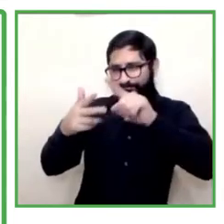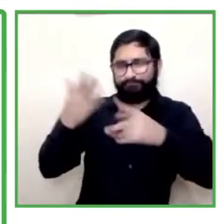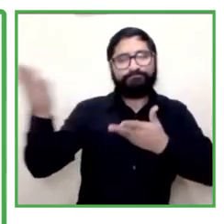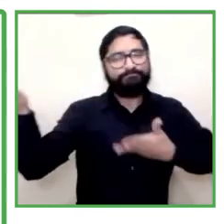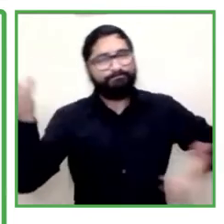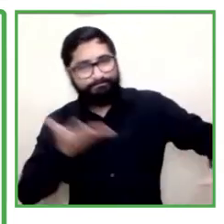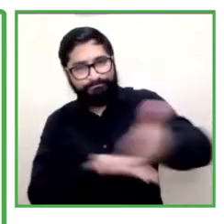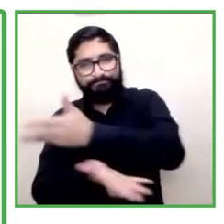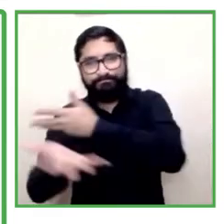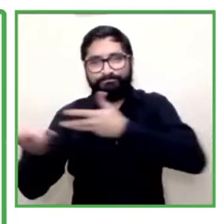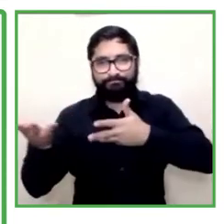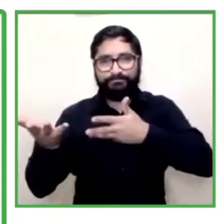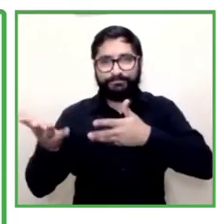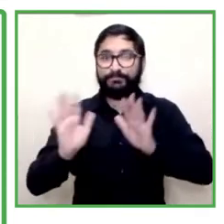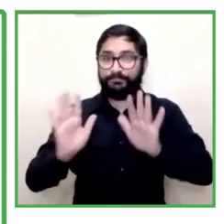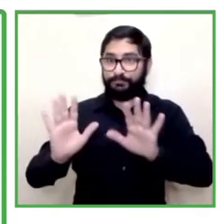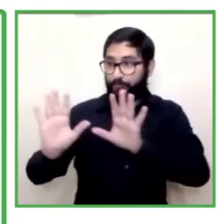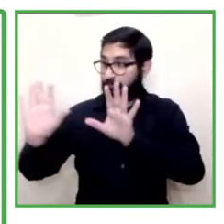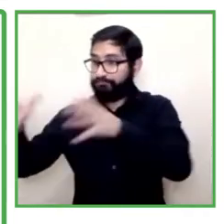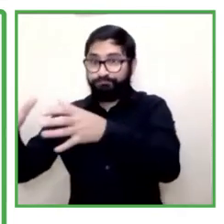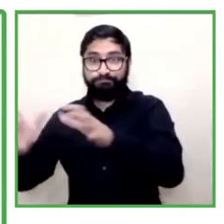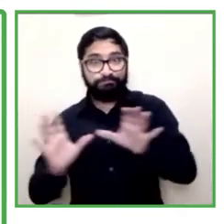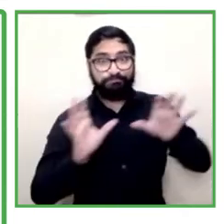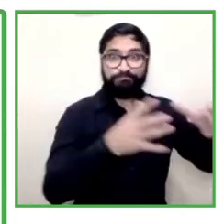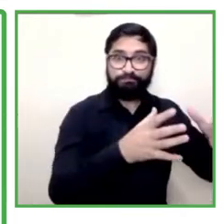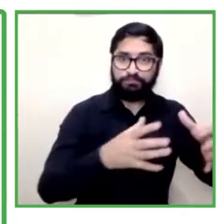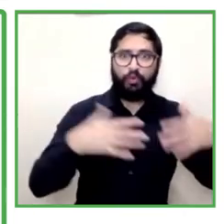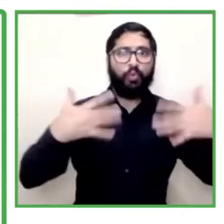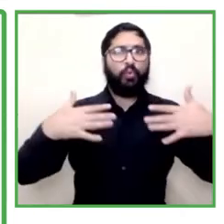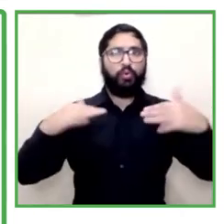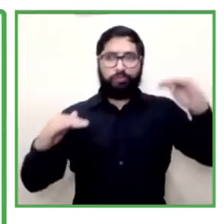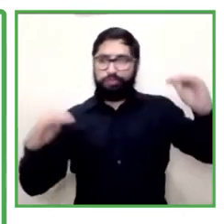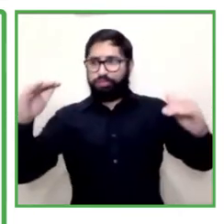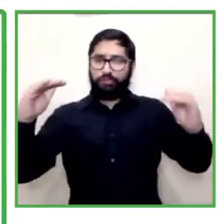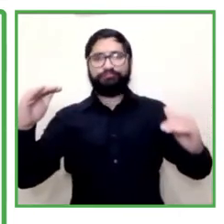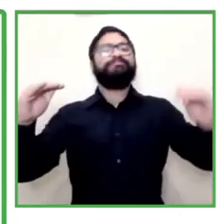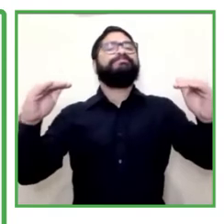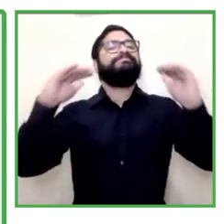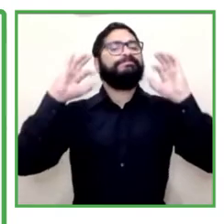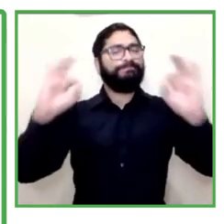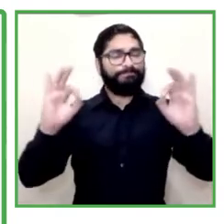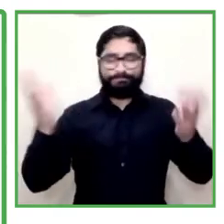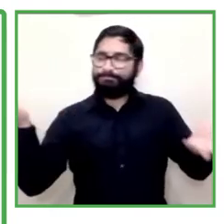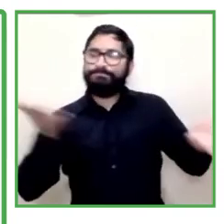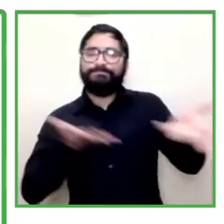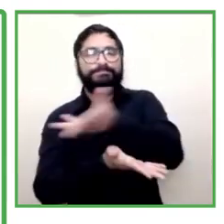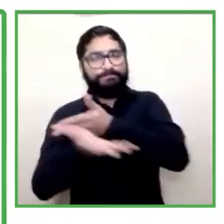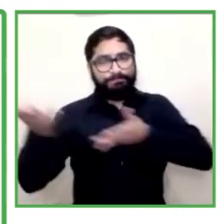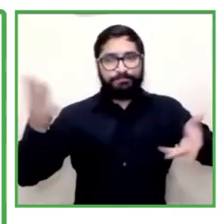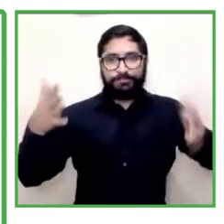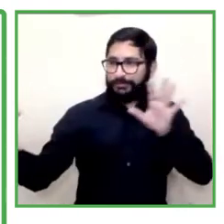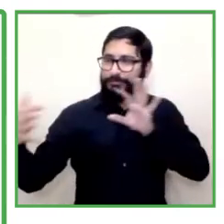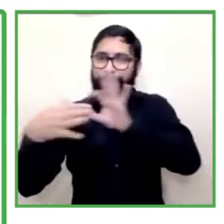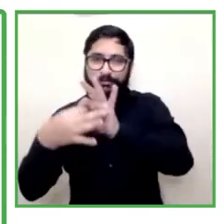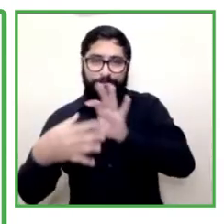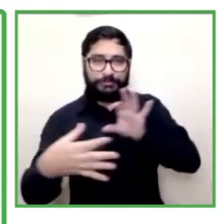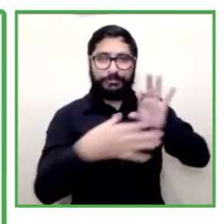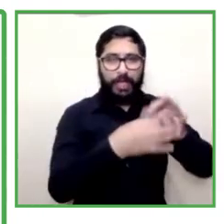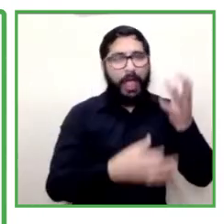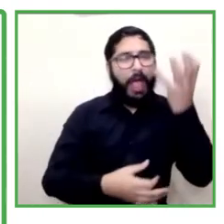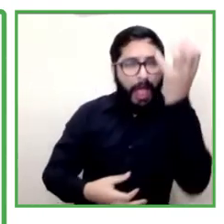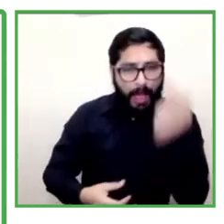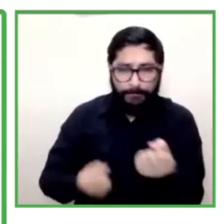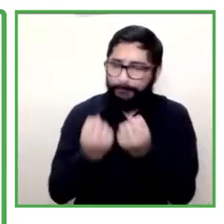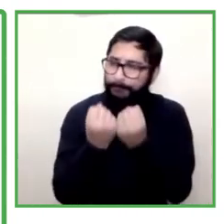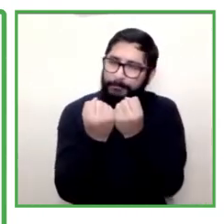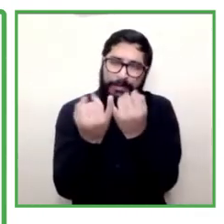where we have cooperation reciprocity and a lot of associations